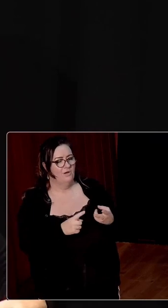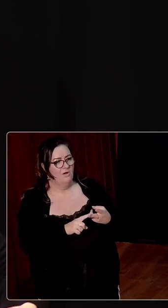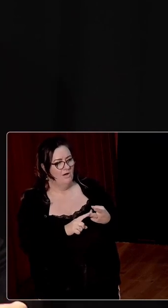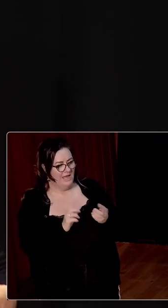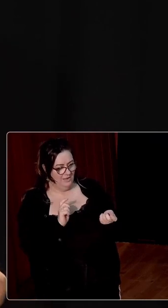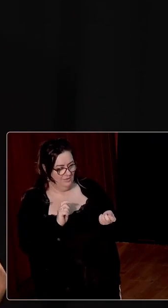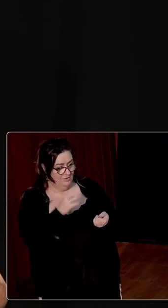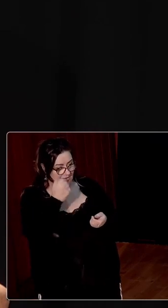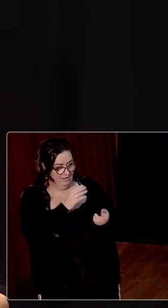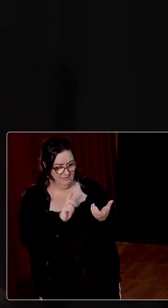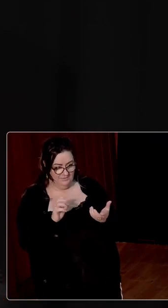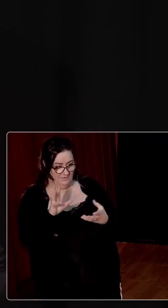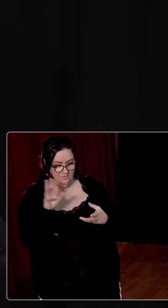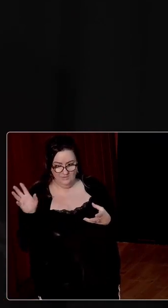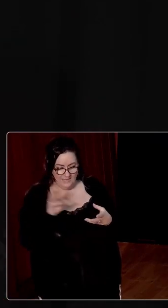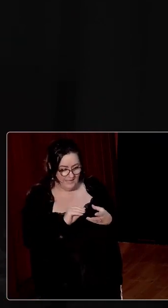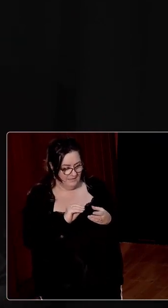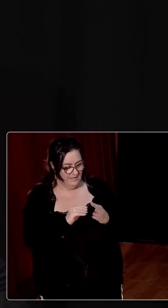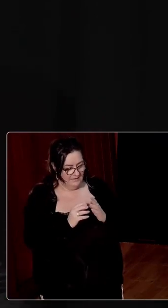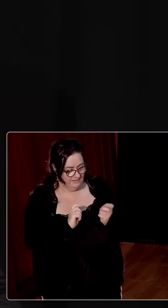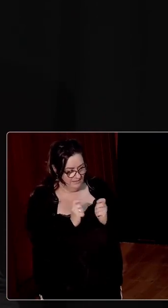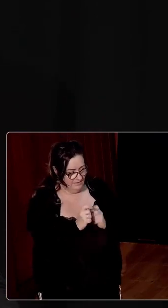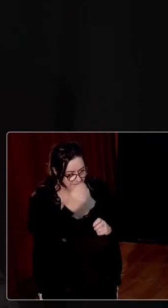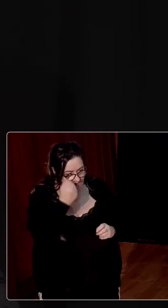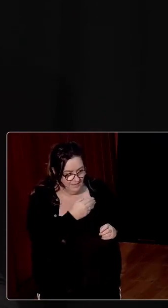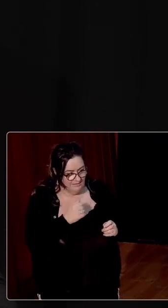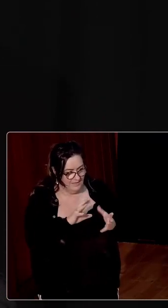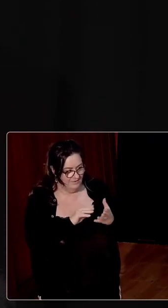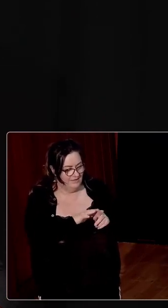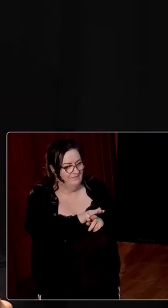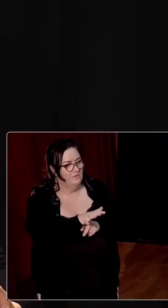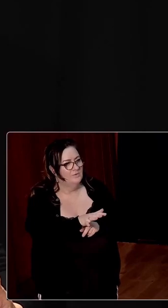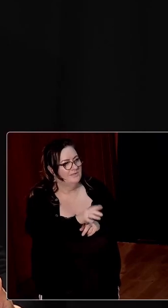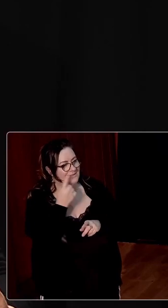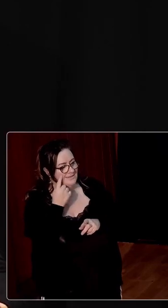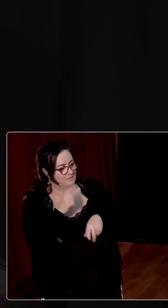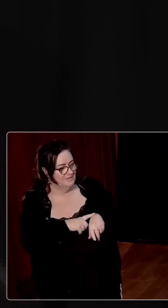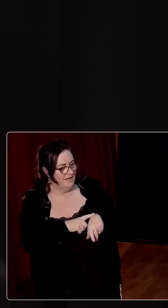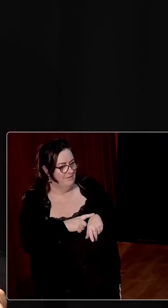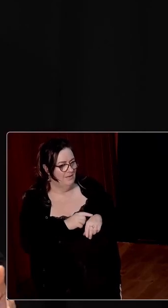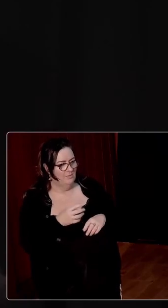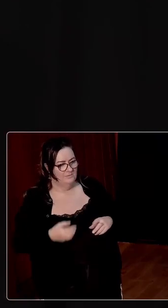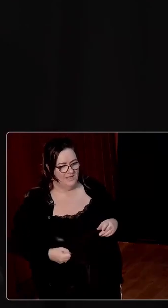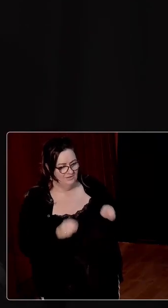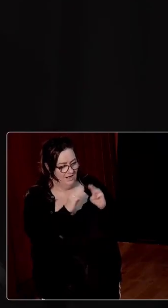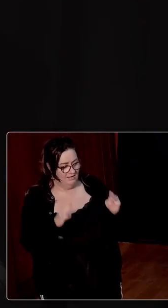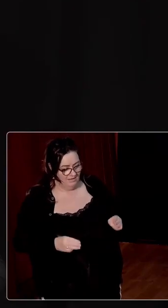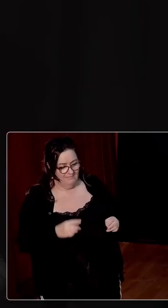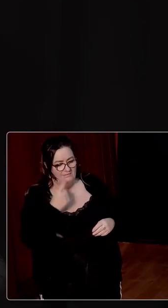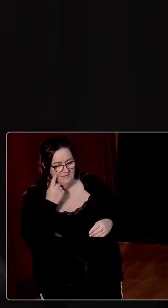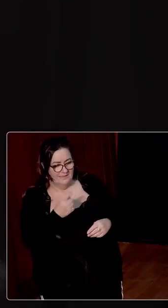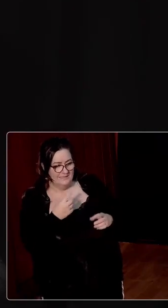of reshaped by Catholicism and other dominant pressures? And then how did how did it over time? And you can see that with pension archives that blast into the 50s